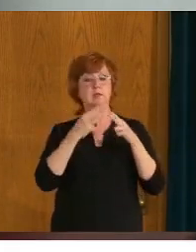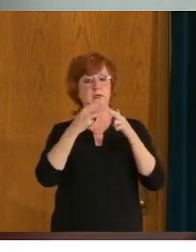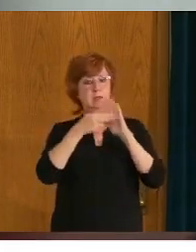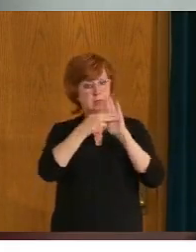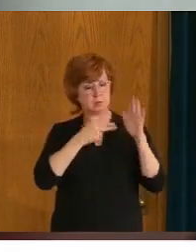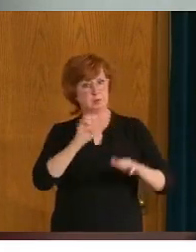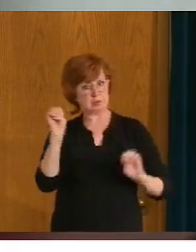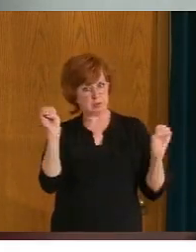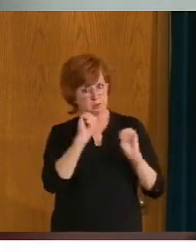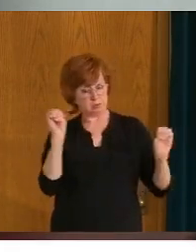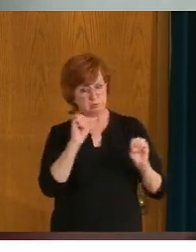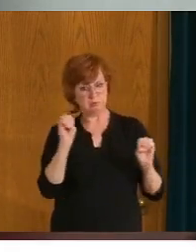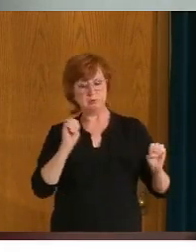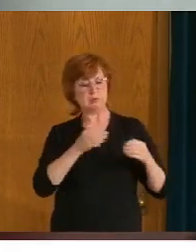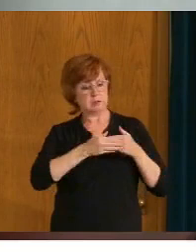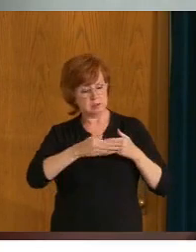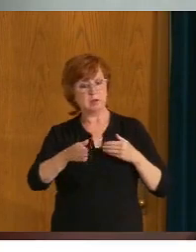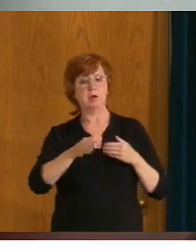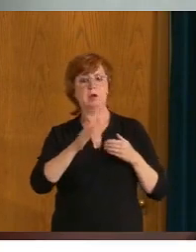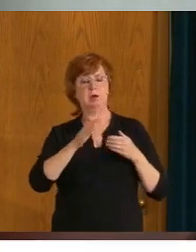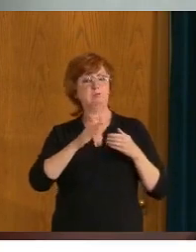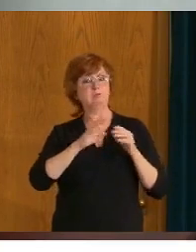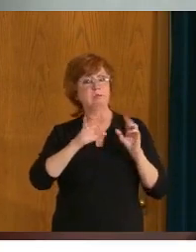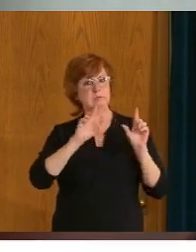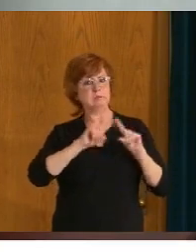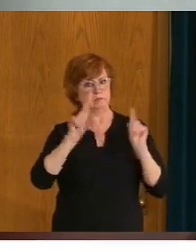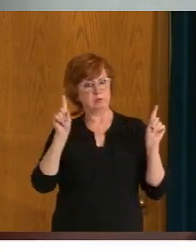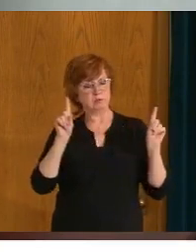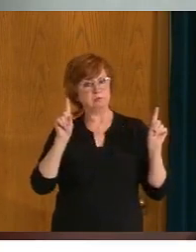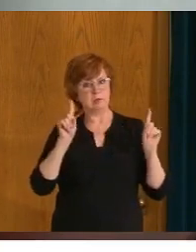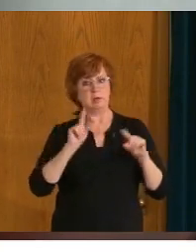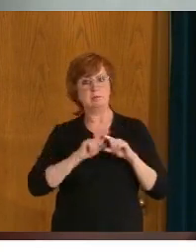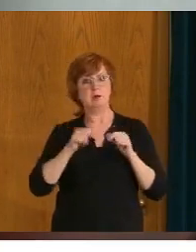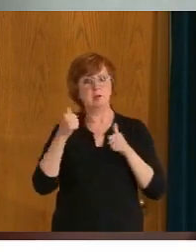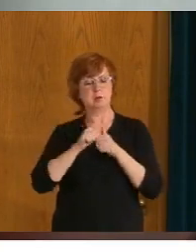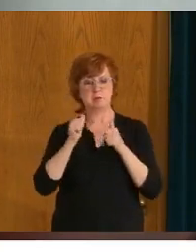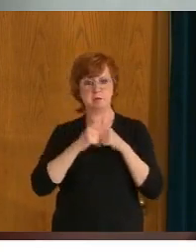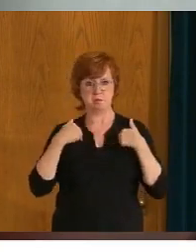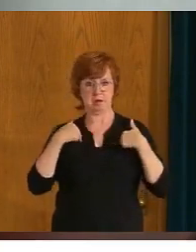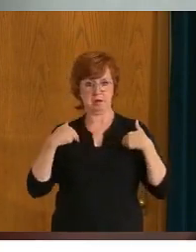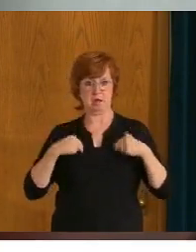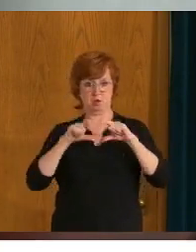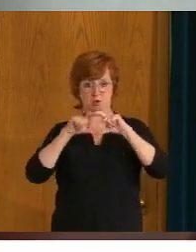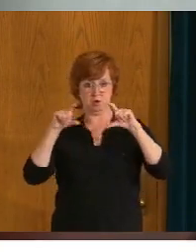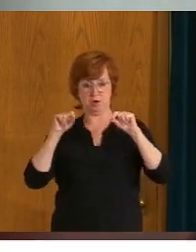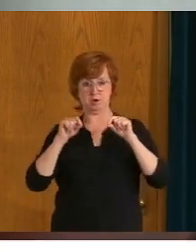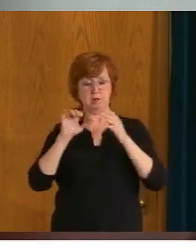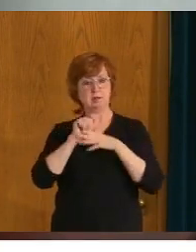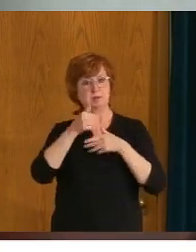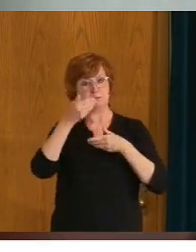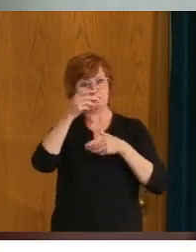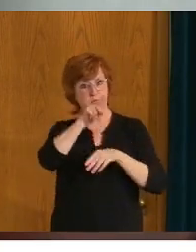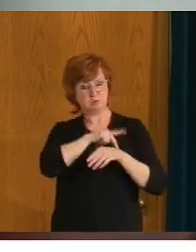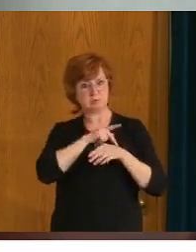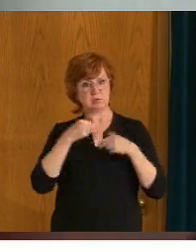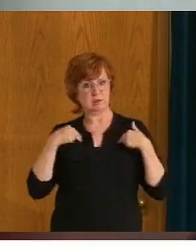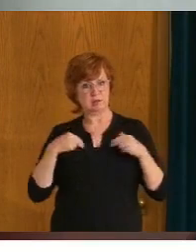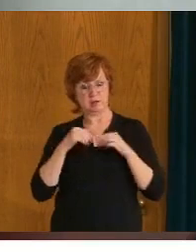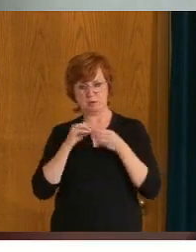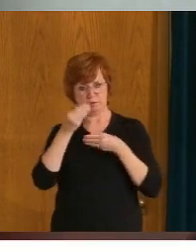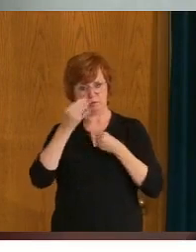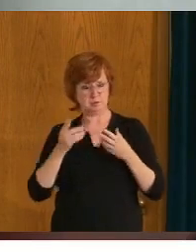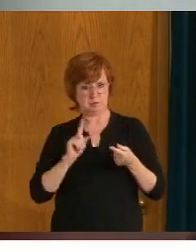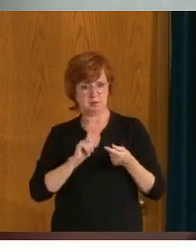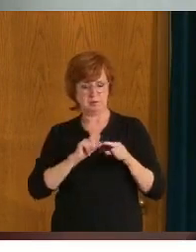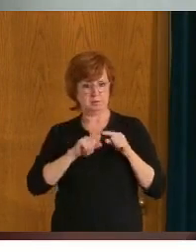information for residents remind folks that even your health card number is personal health information. Banks are not allowed to ask for, you know, your health card number